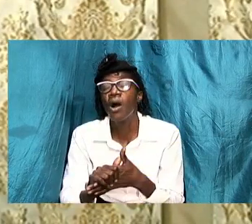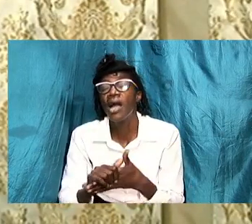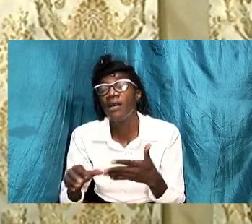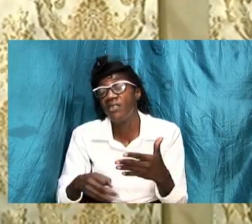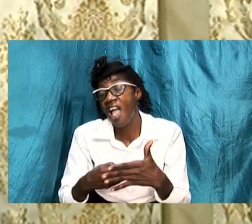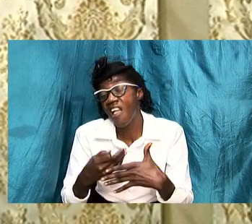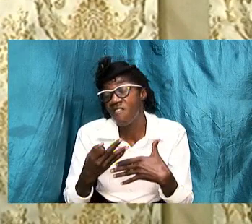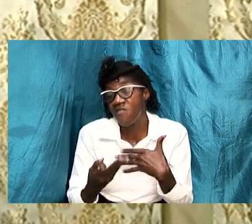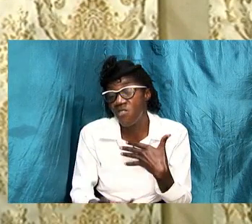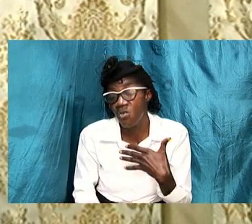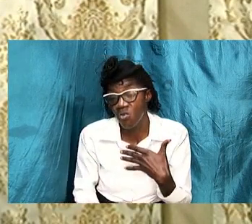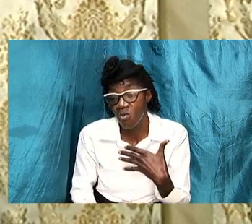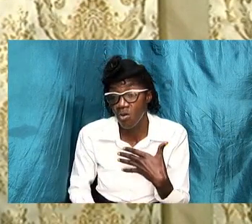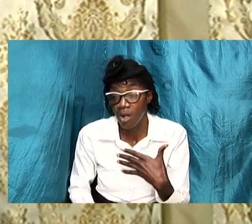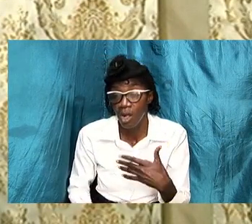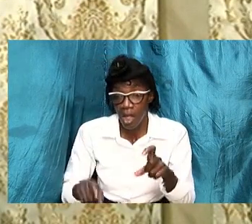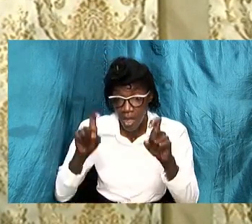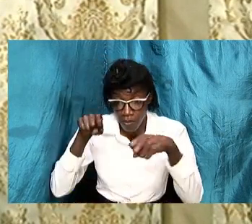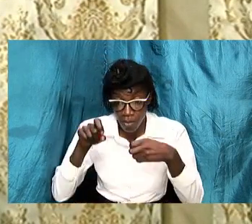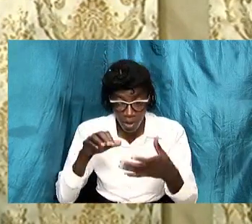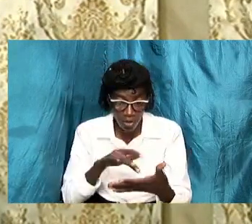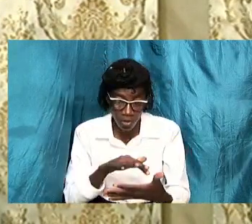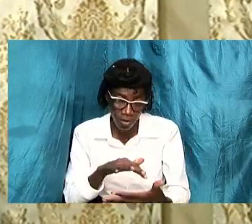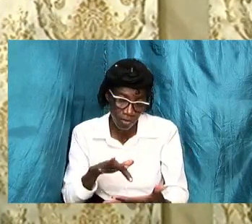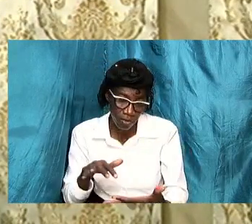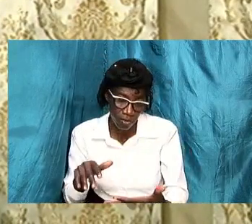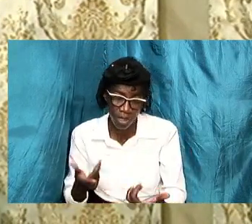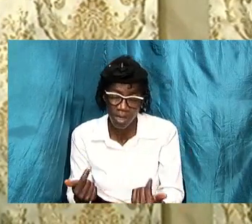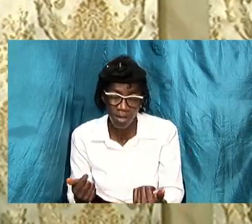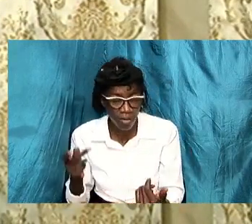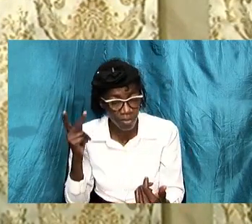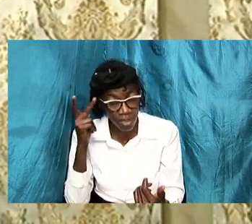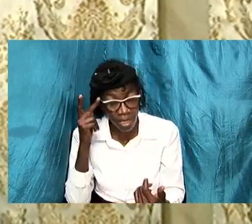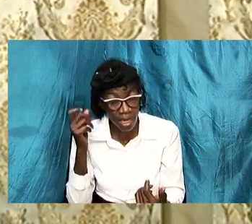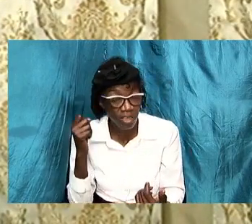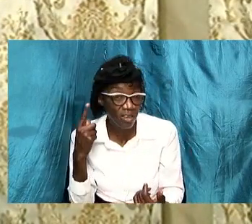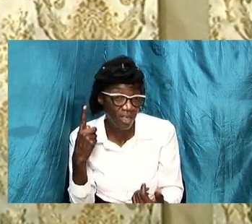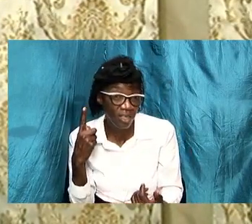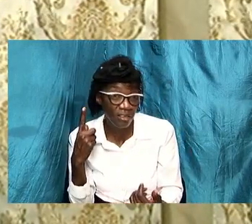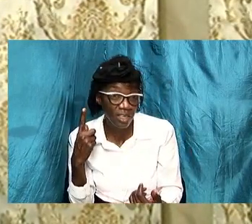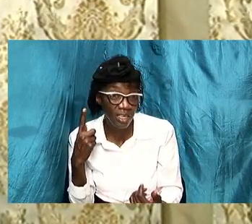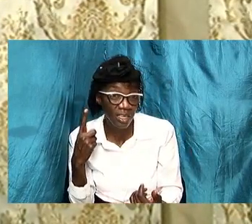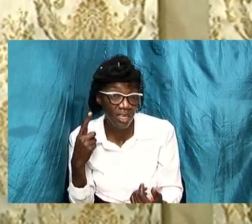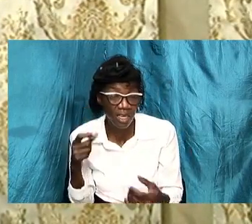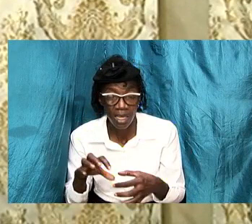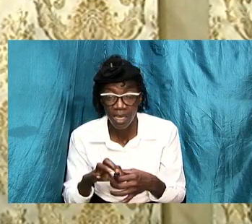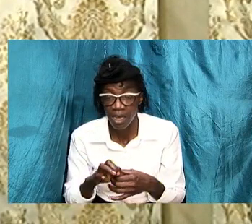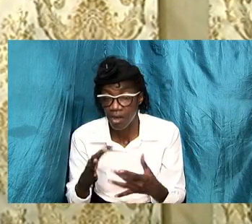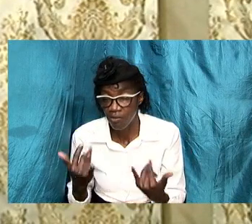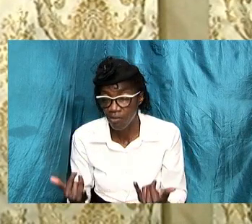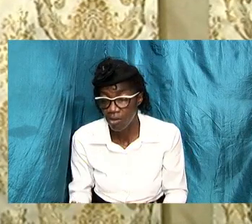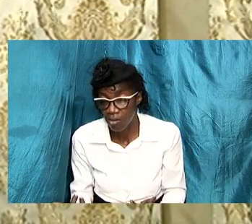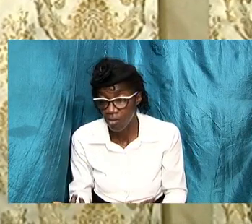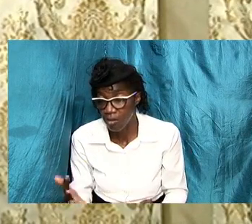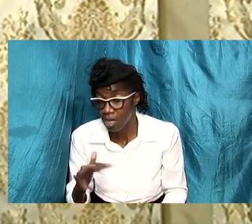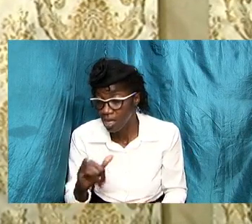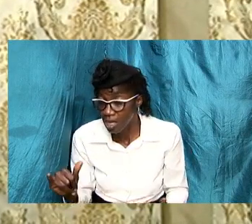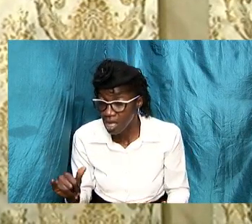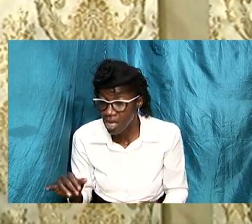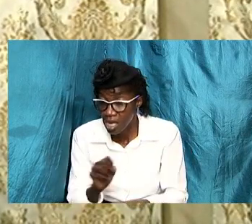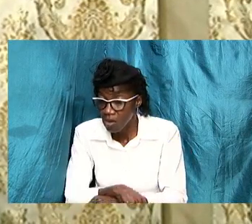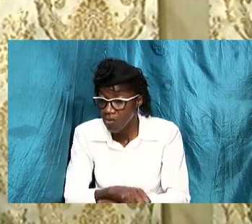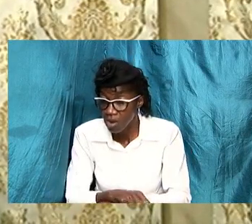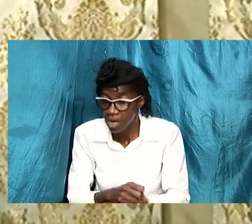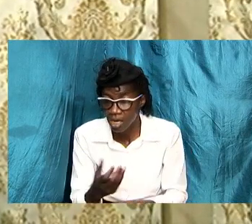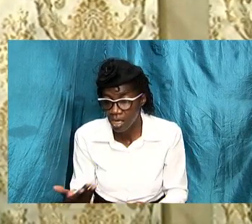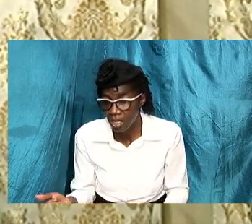must study and come to knowledge and understanding of how they operate the things that